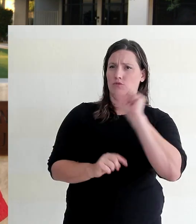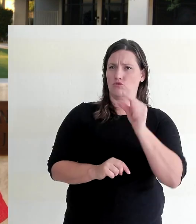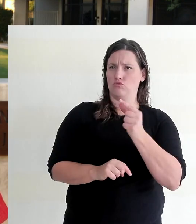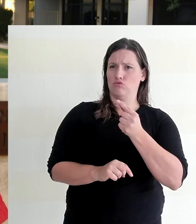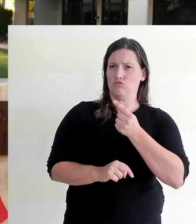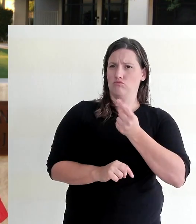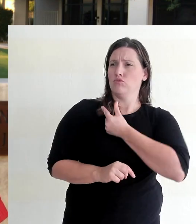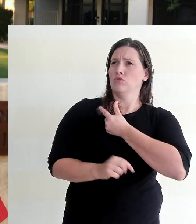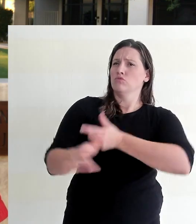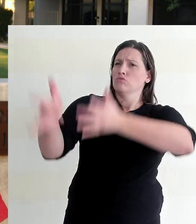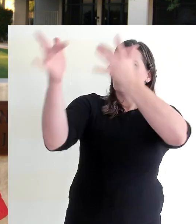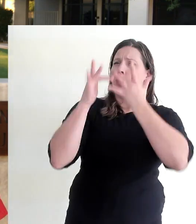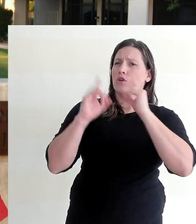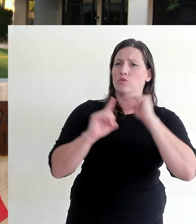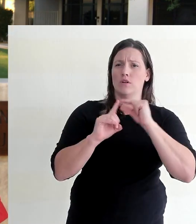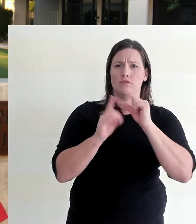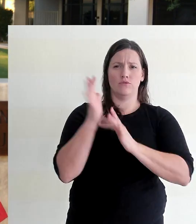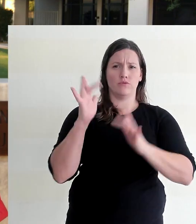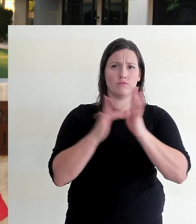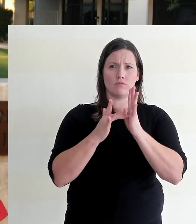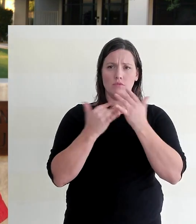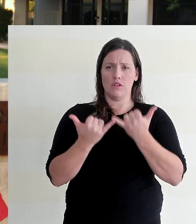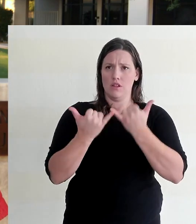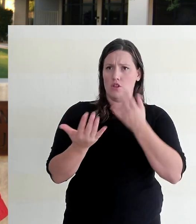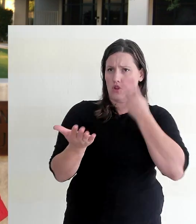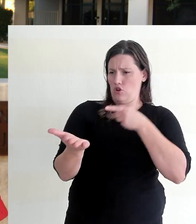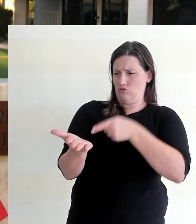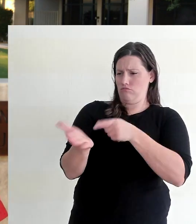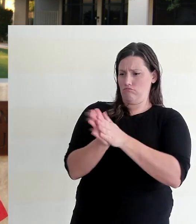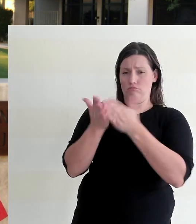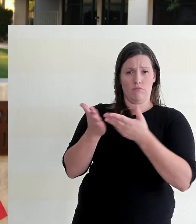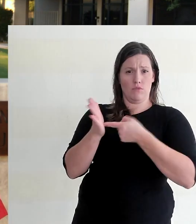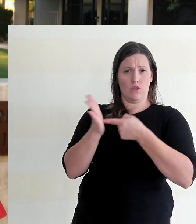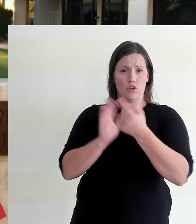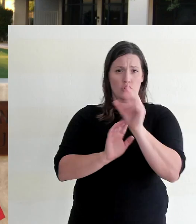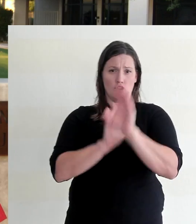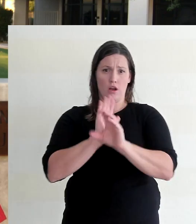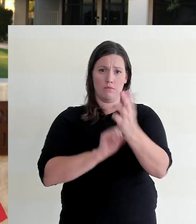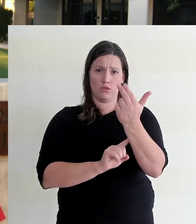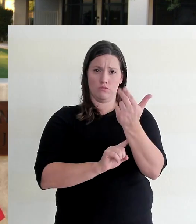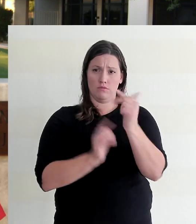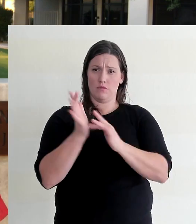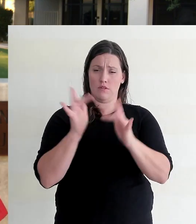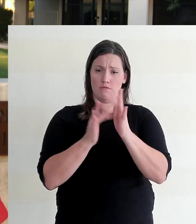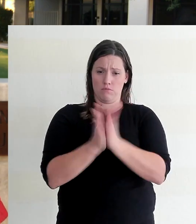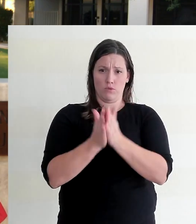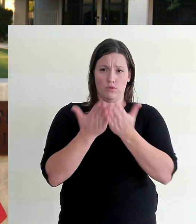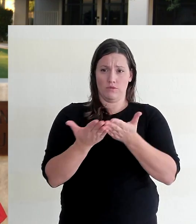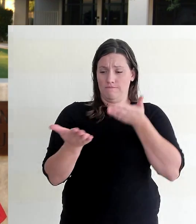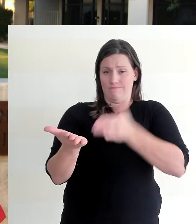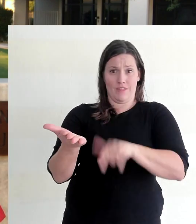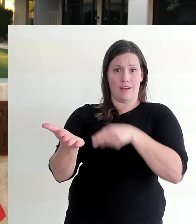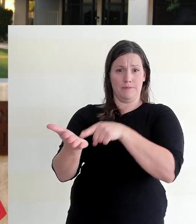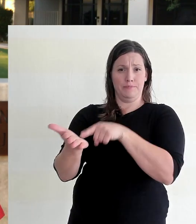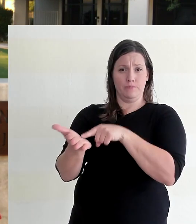Today we're going to be taking a look at Hebrews chapter 13. If you have your Bibles, please open to there. We're going to be taking a look at a couple of